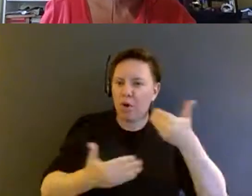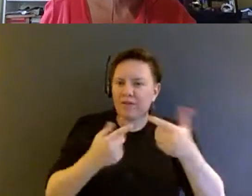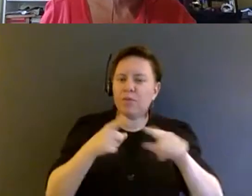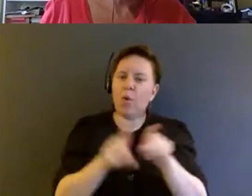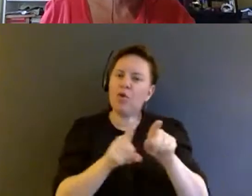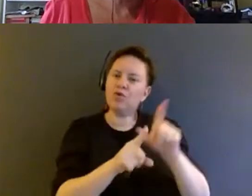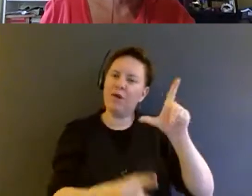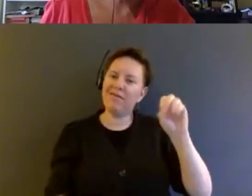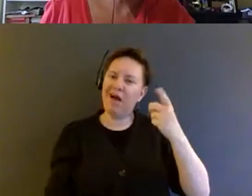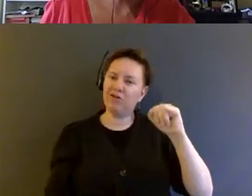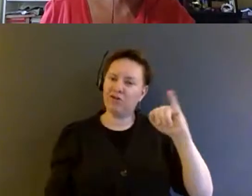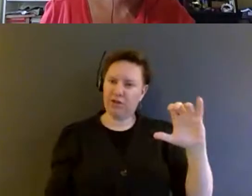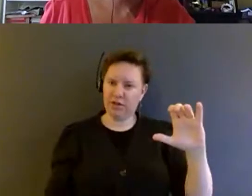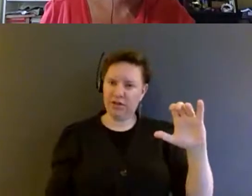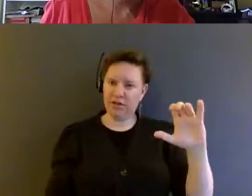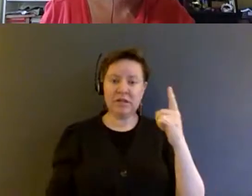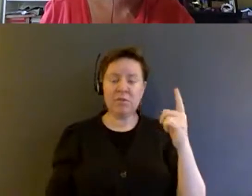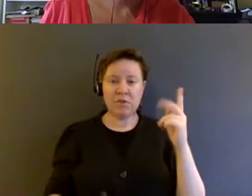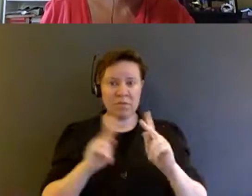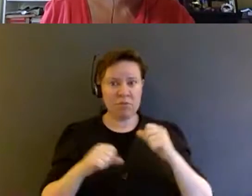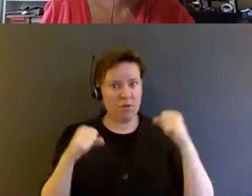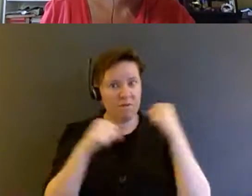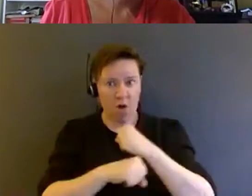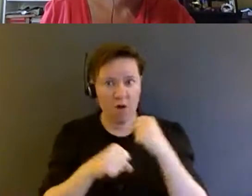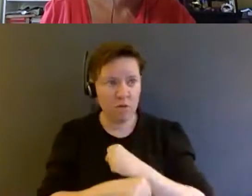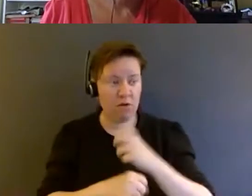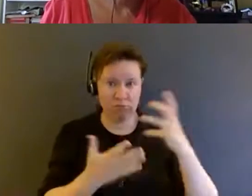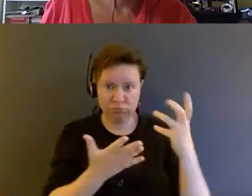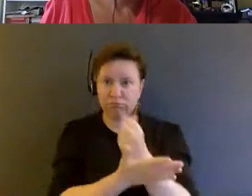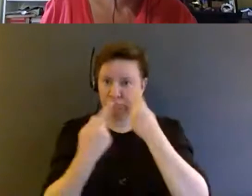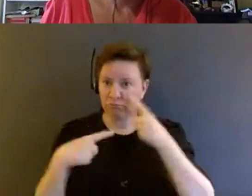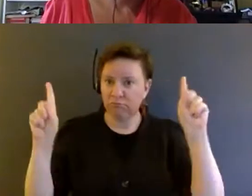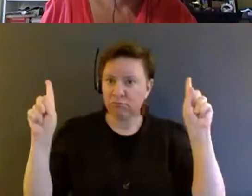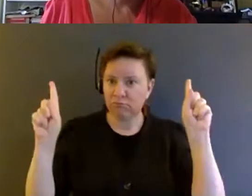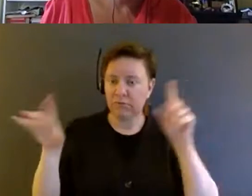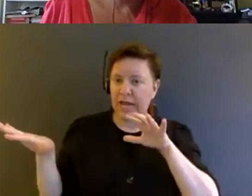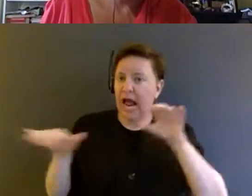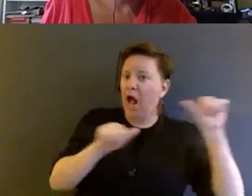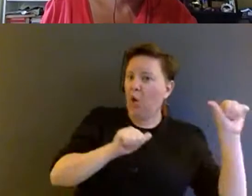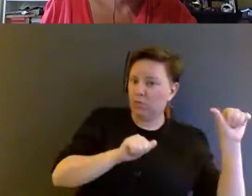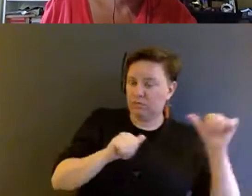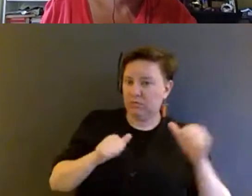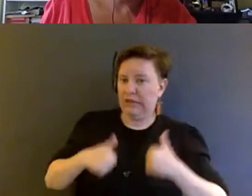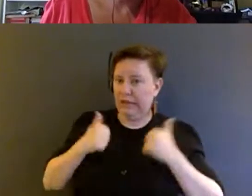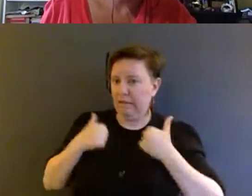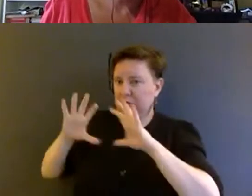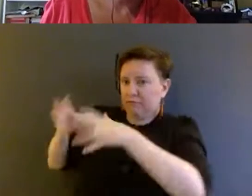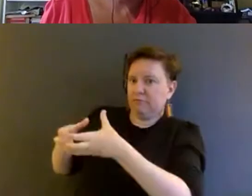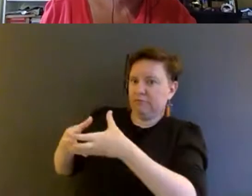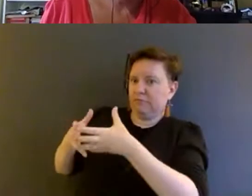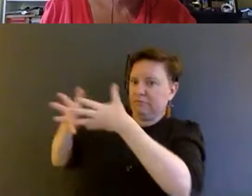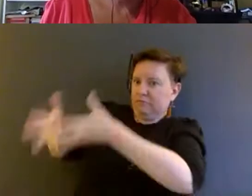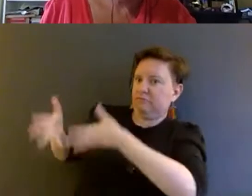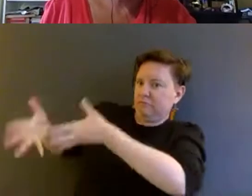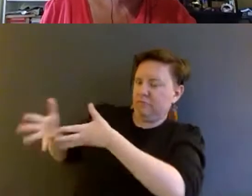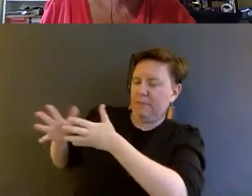It was something that people fought for and won. It was and still is a fraught process,